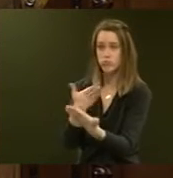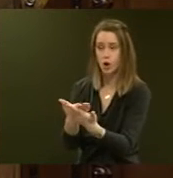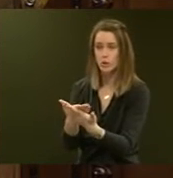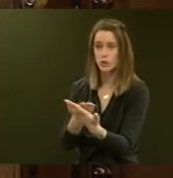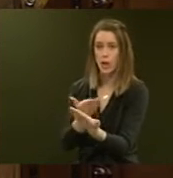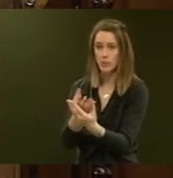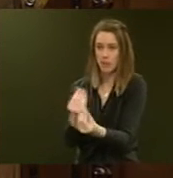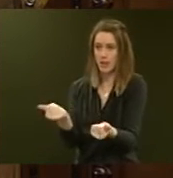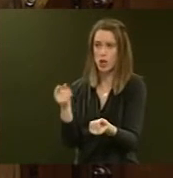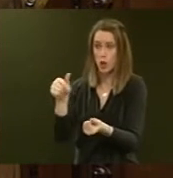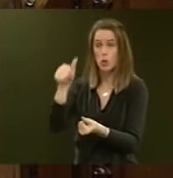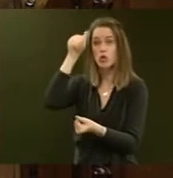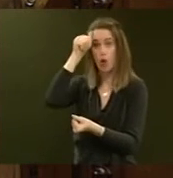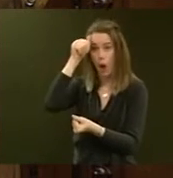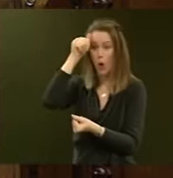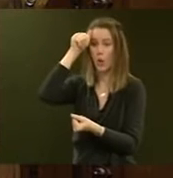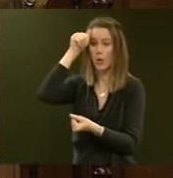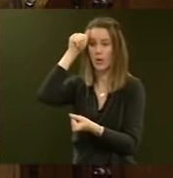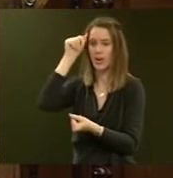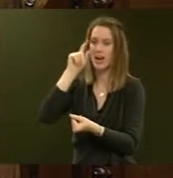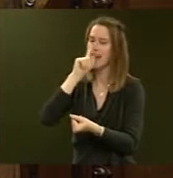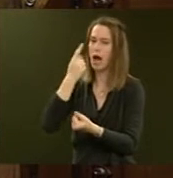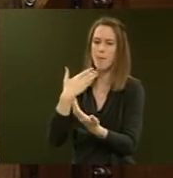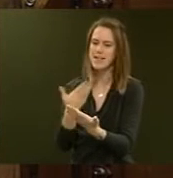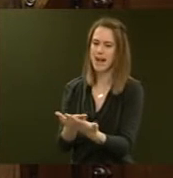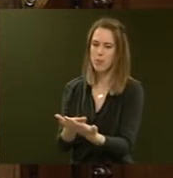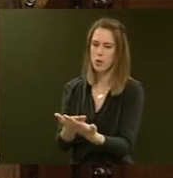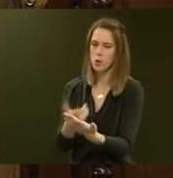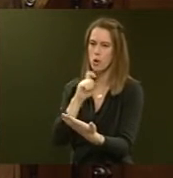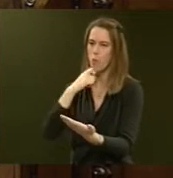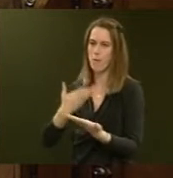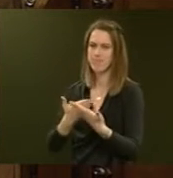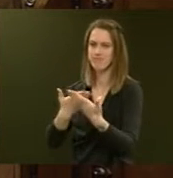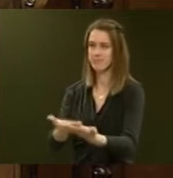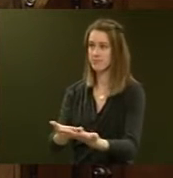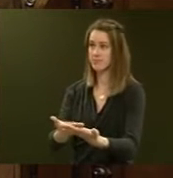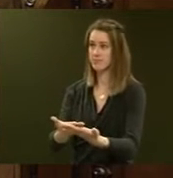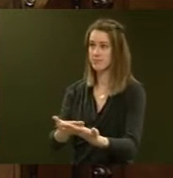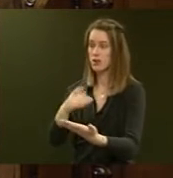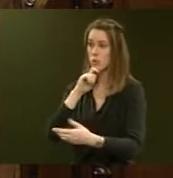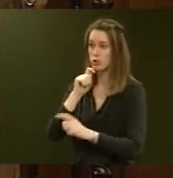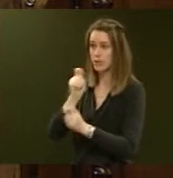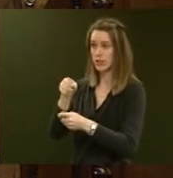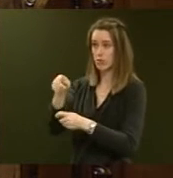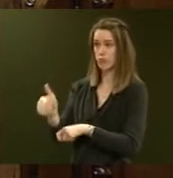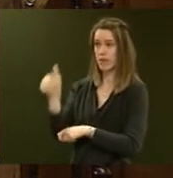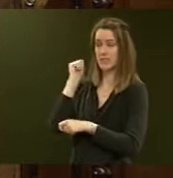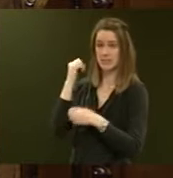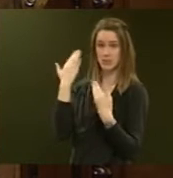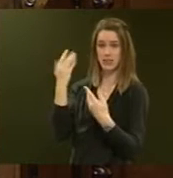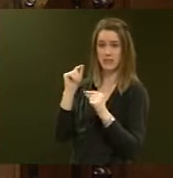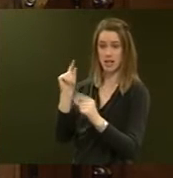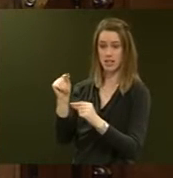table something which he knows can't be tabled and won't be put to the House, I will treat him, as previous speakers have done,